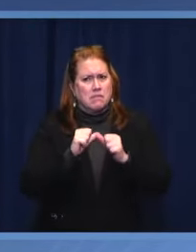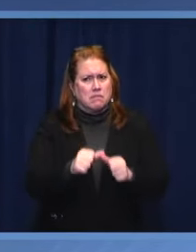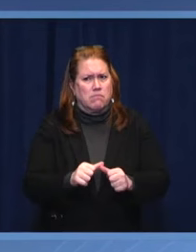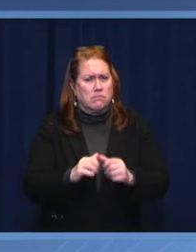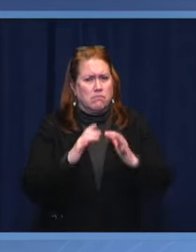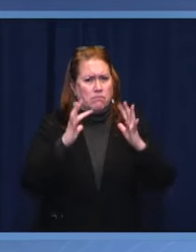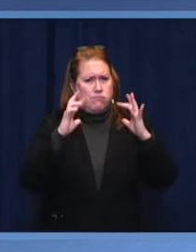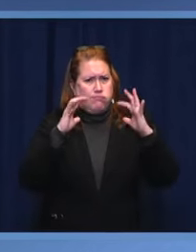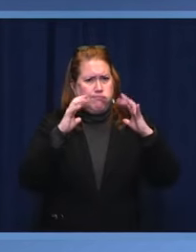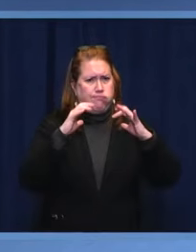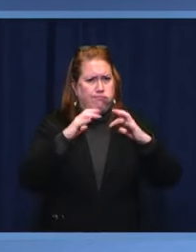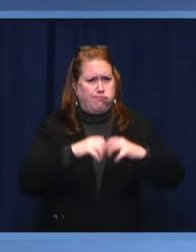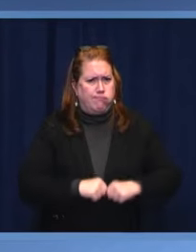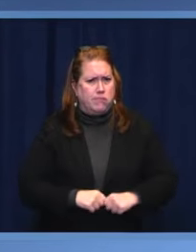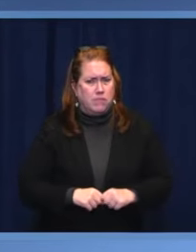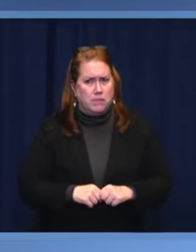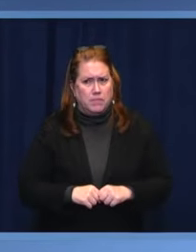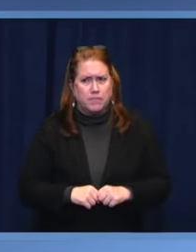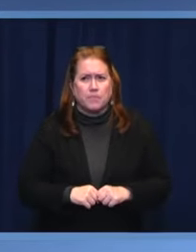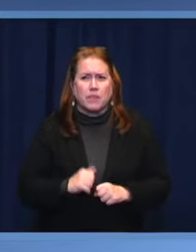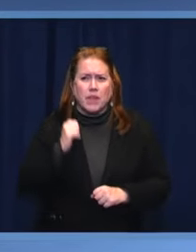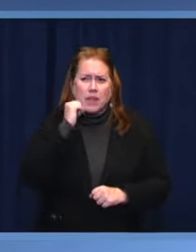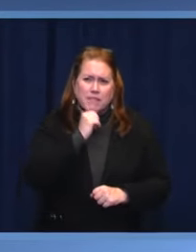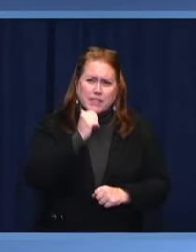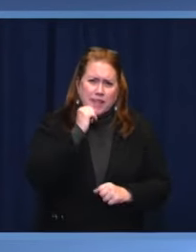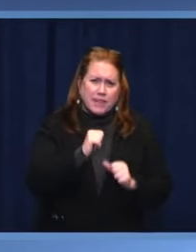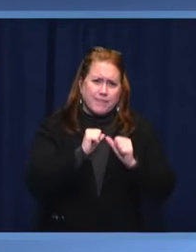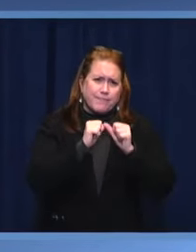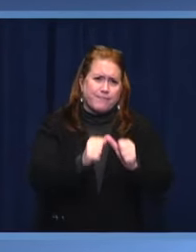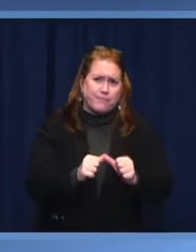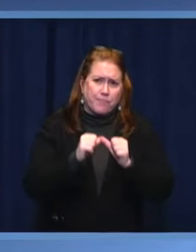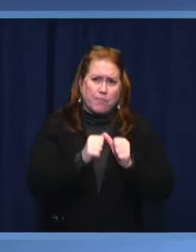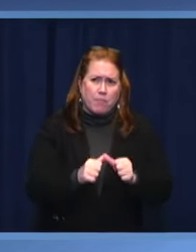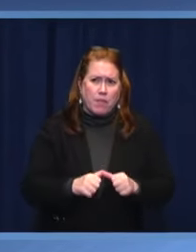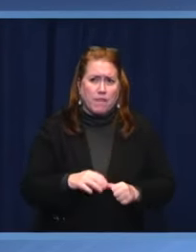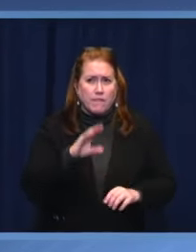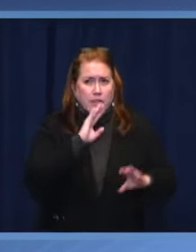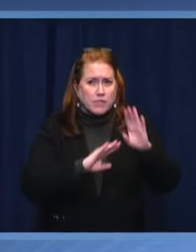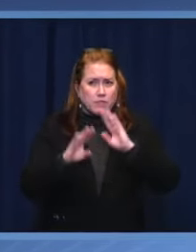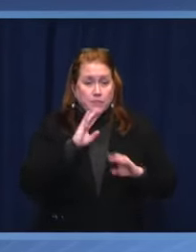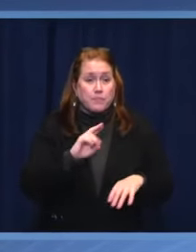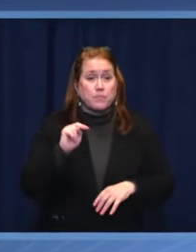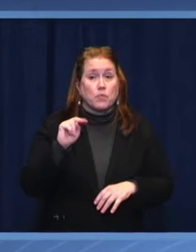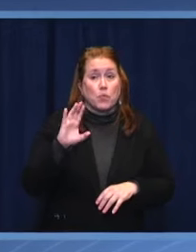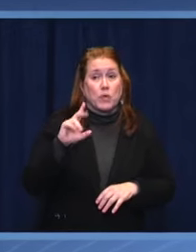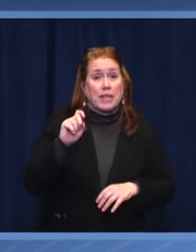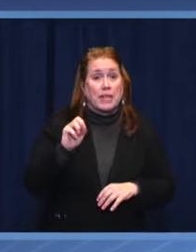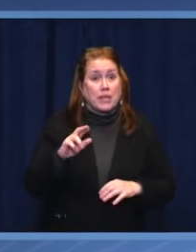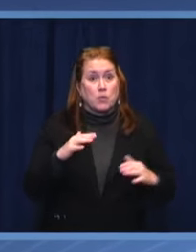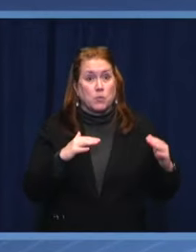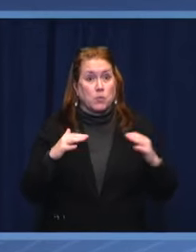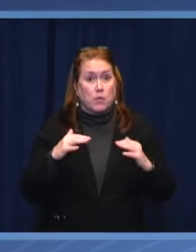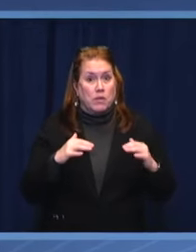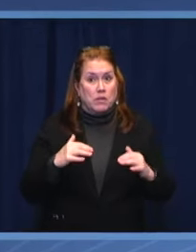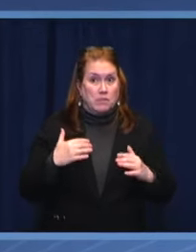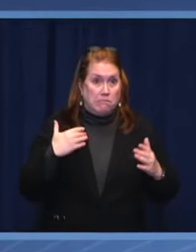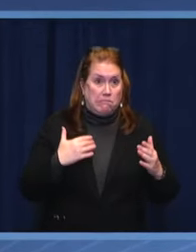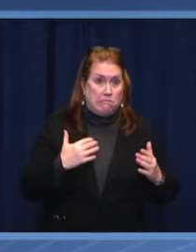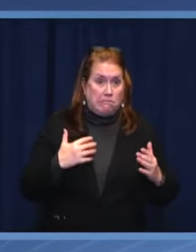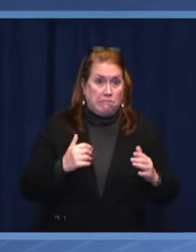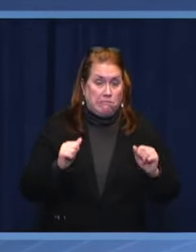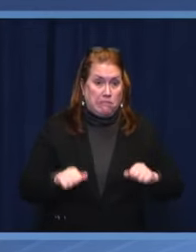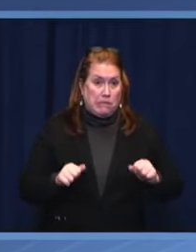by day and has exacerbated the nuclear threat. This has resulted in